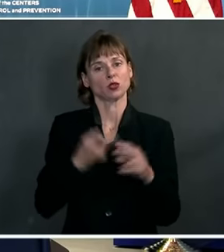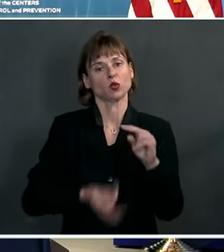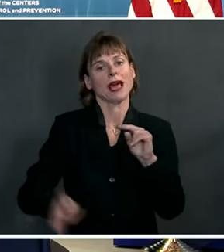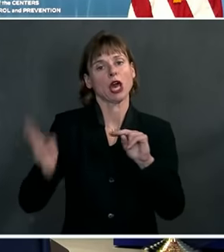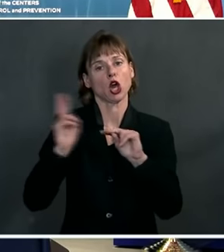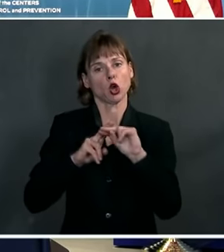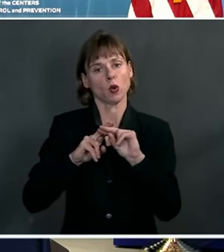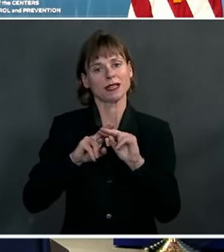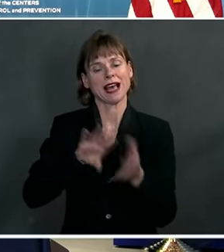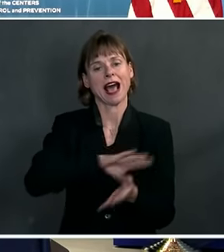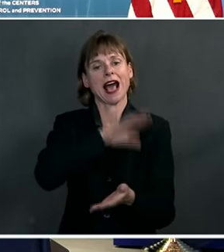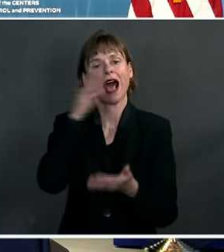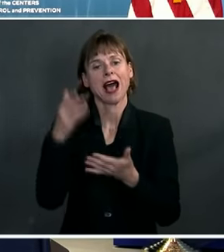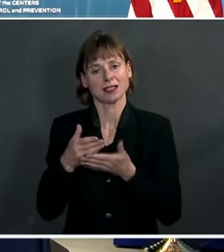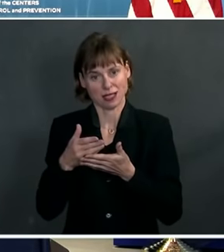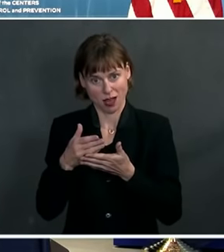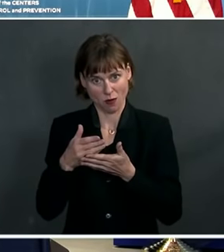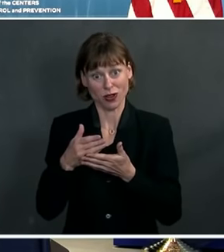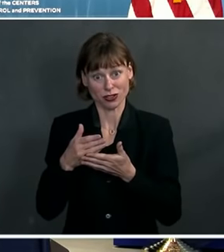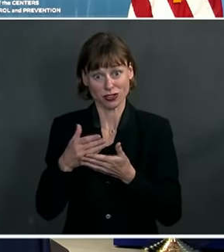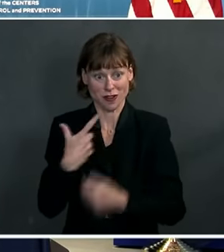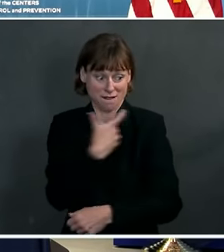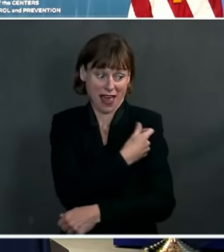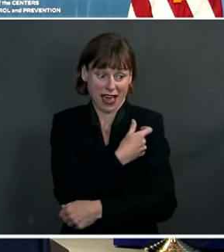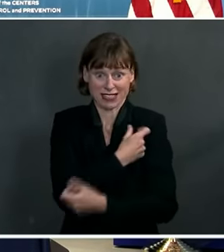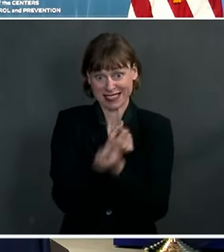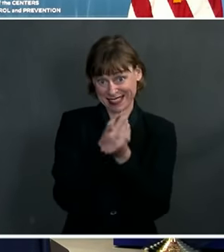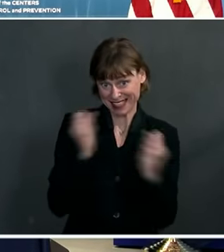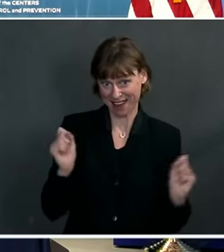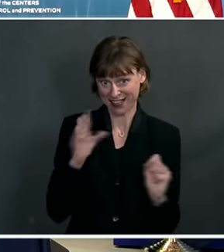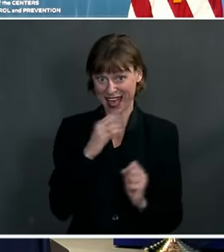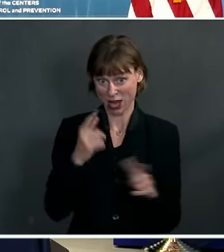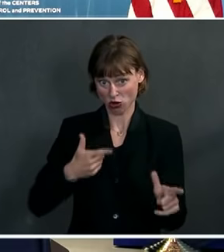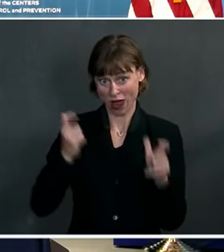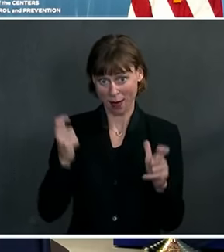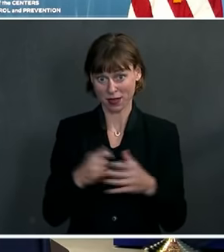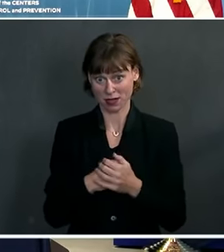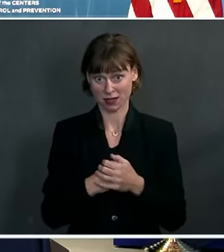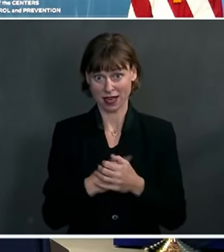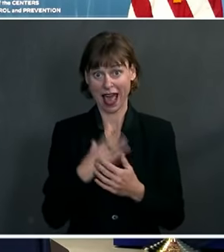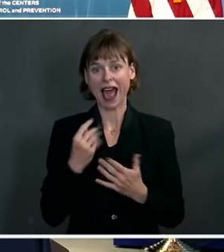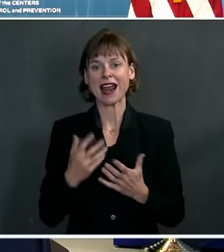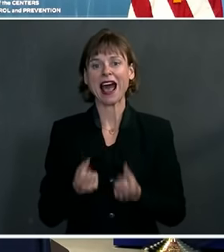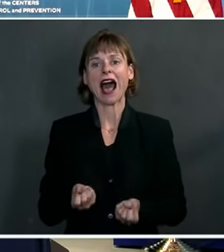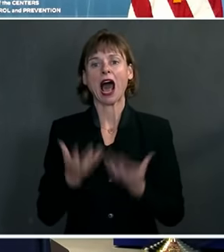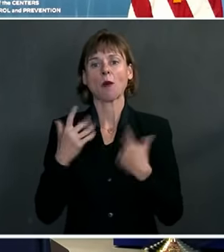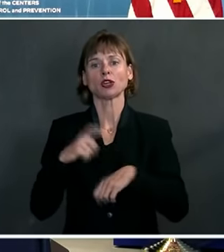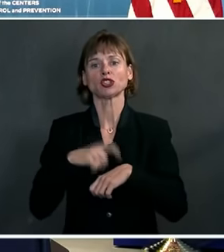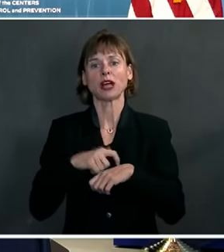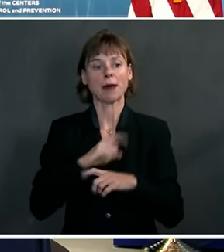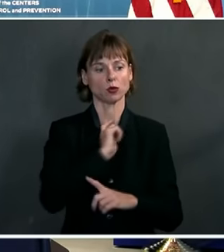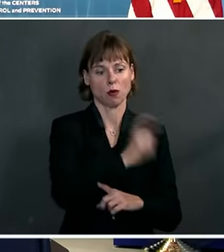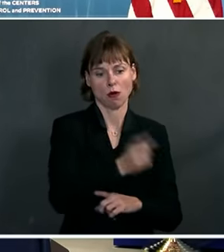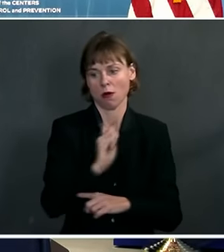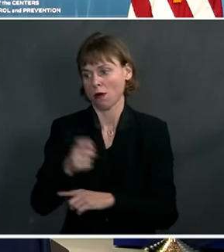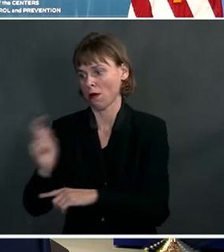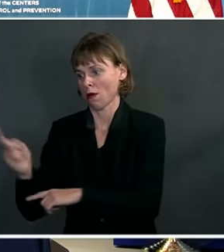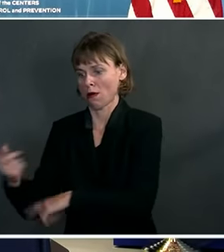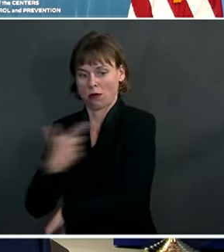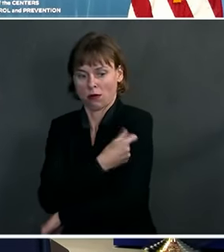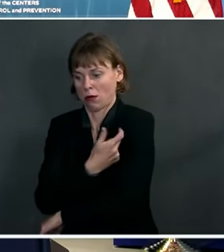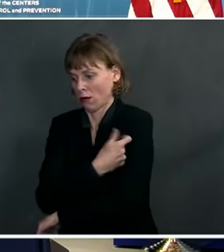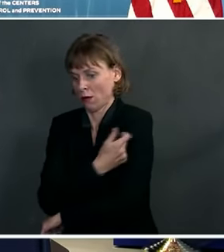safely and more rapidly and speeding up the time it takes to administer them efficiently